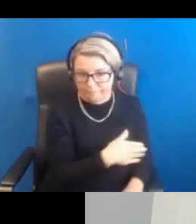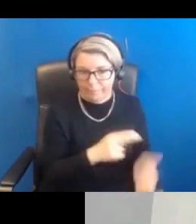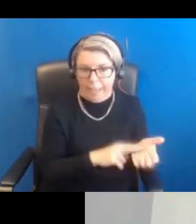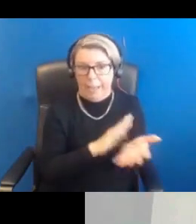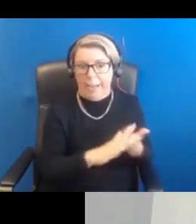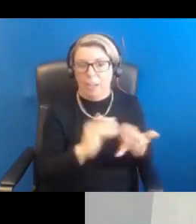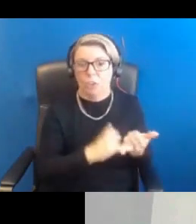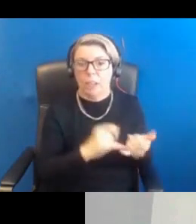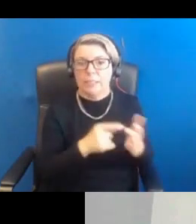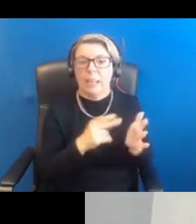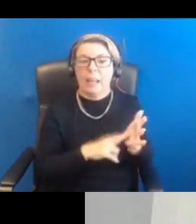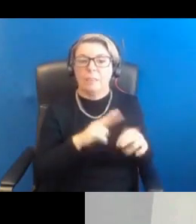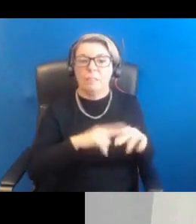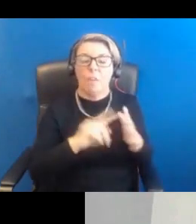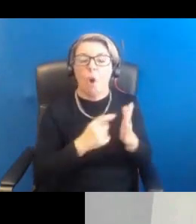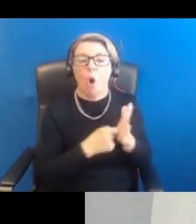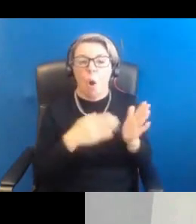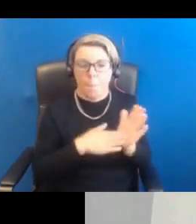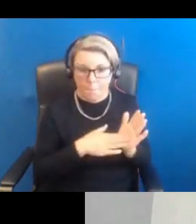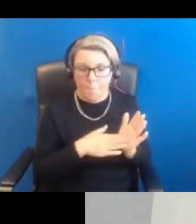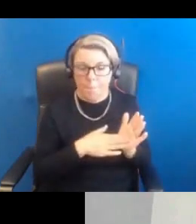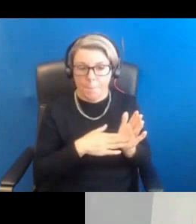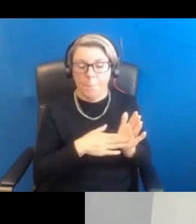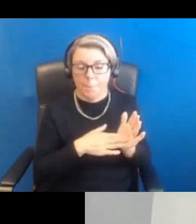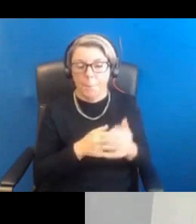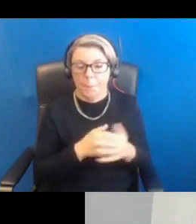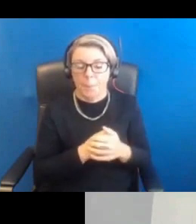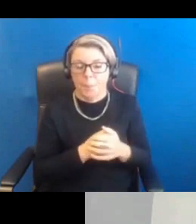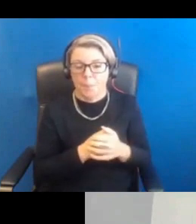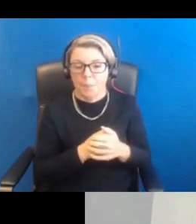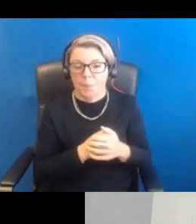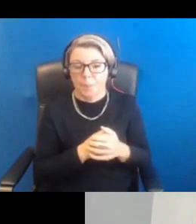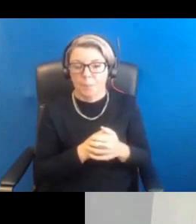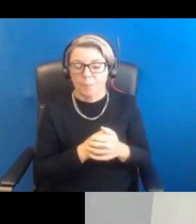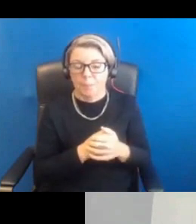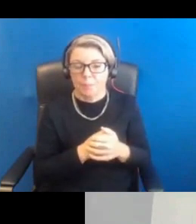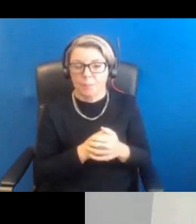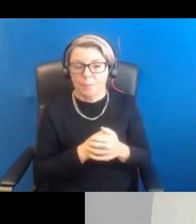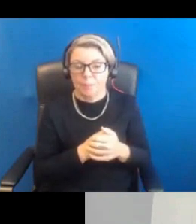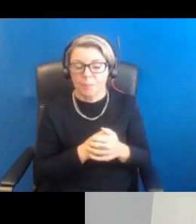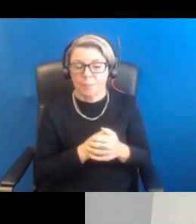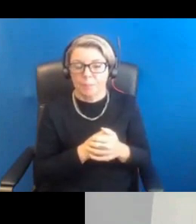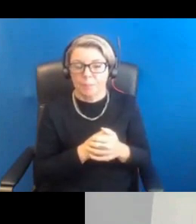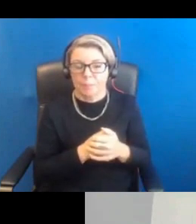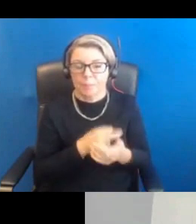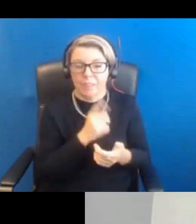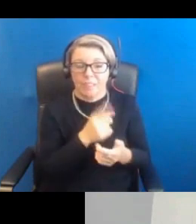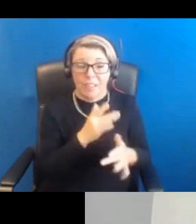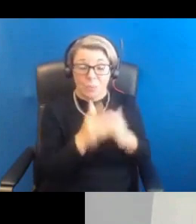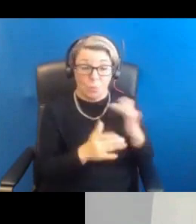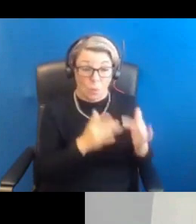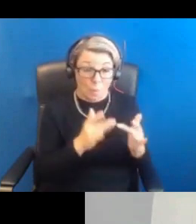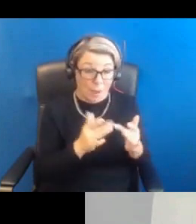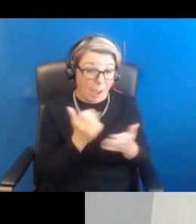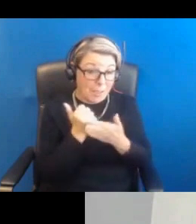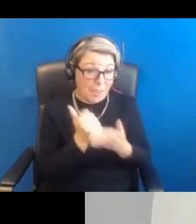first port of call and then take it from there. And I think if this webinar has helped